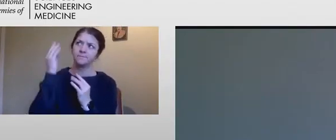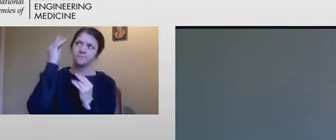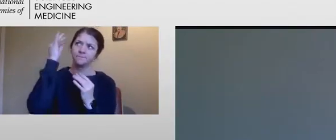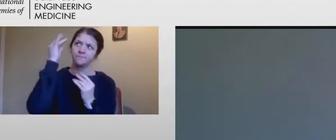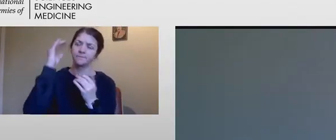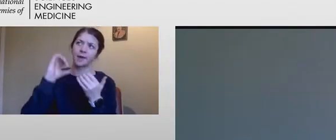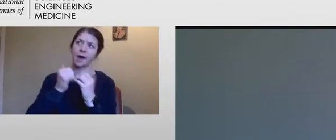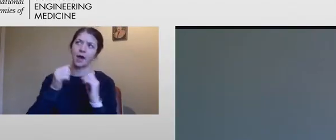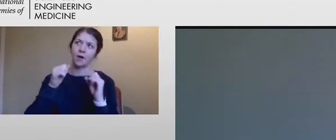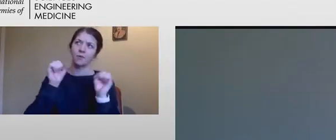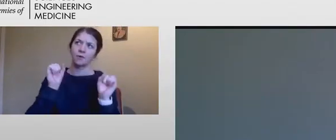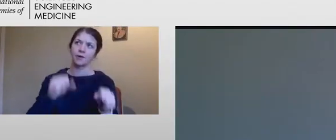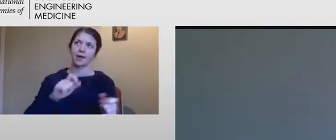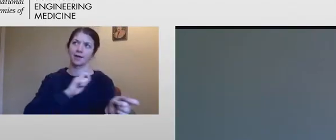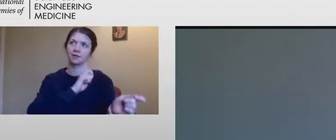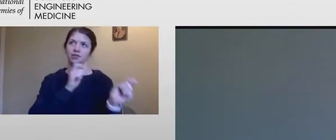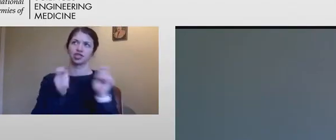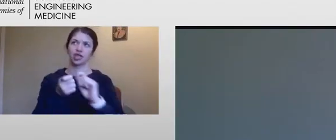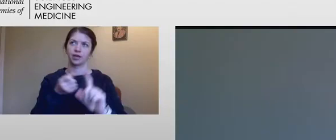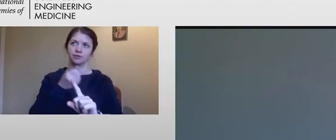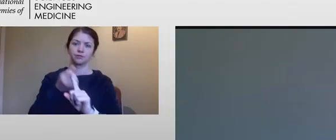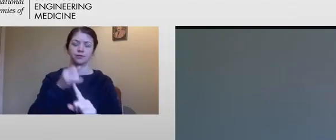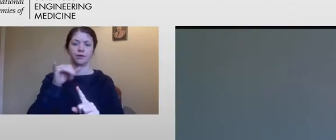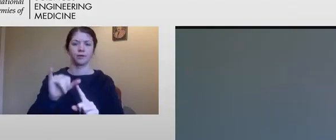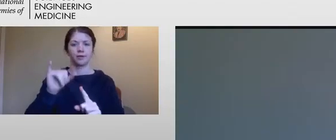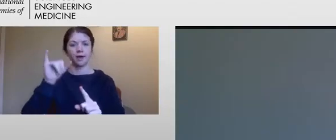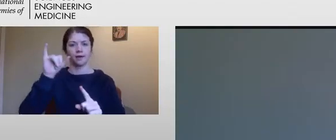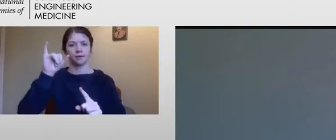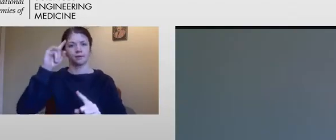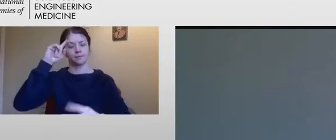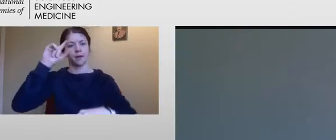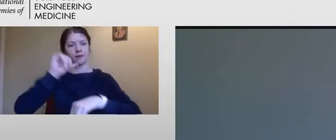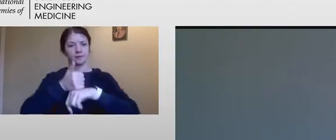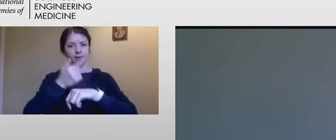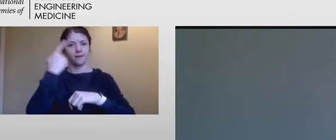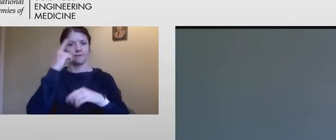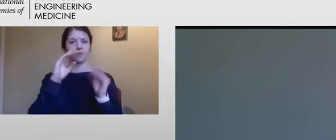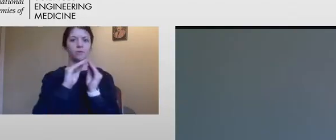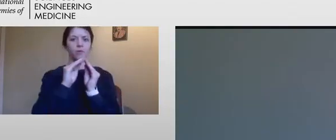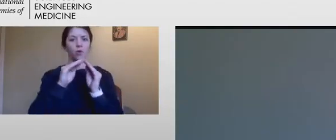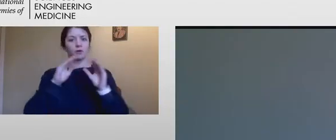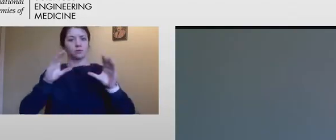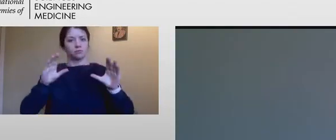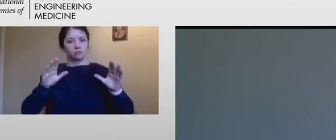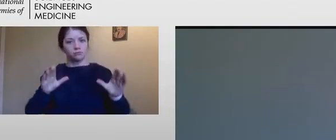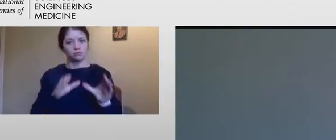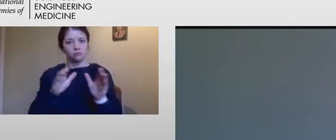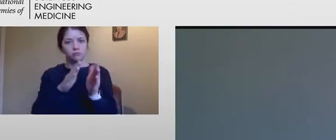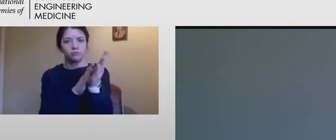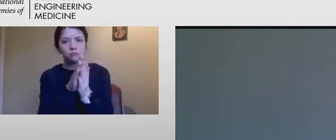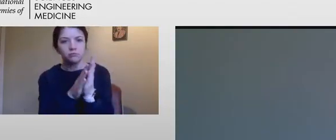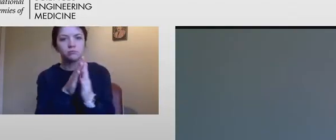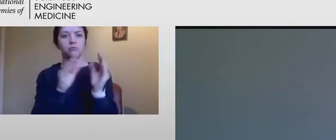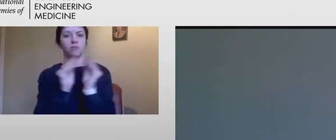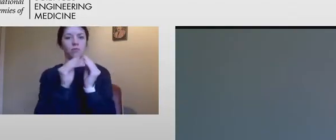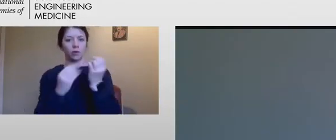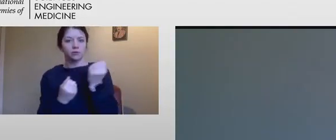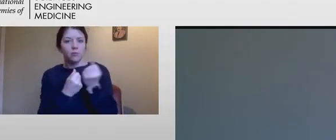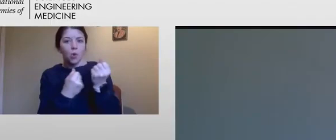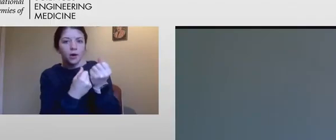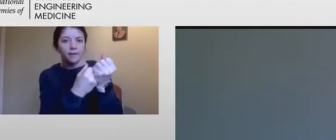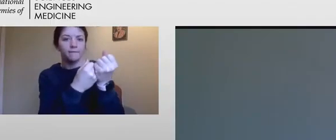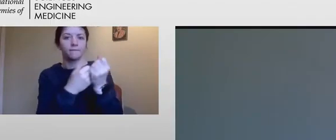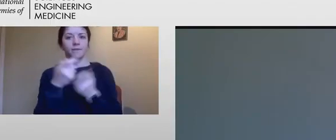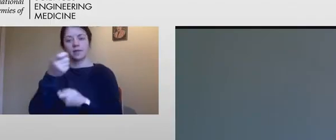kind of thinking to be more productive and supportive is instead of, you know, making